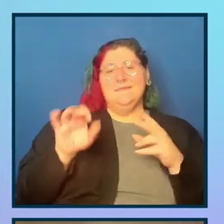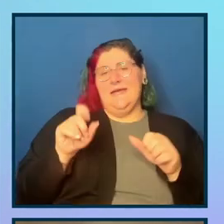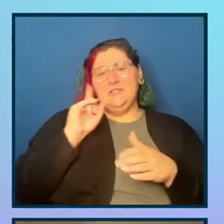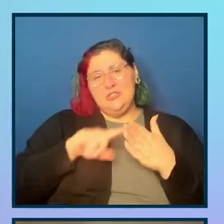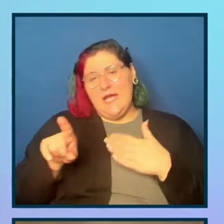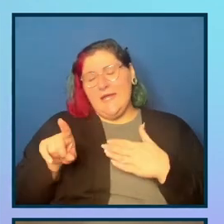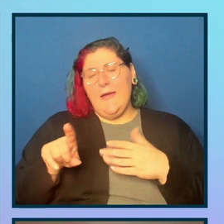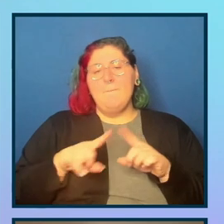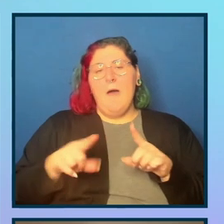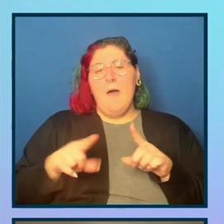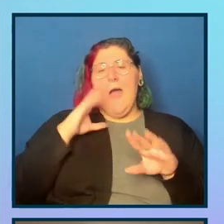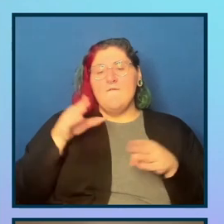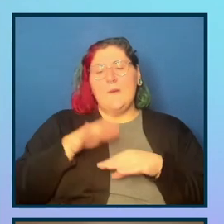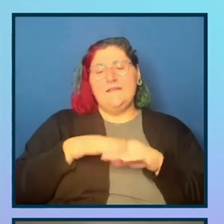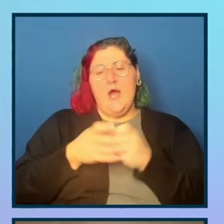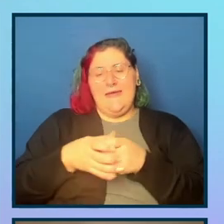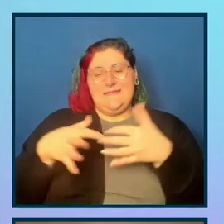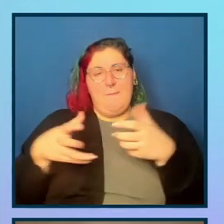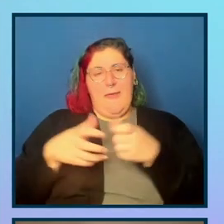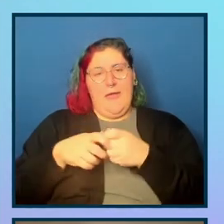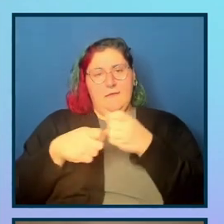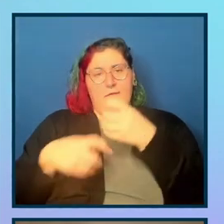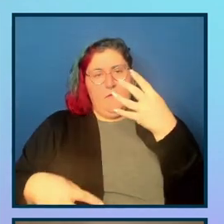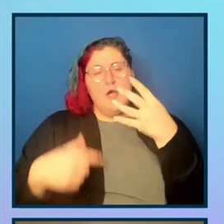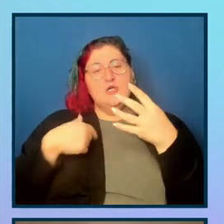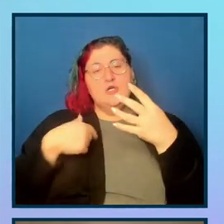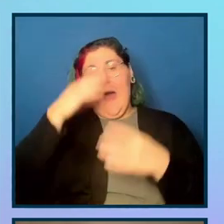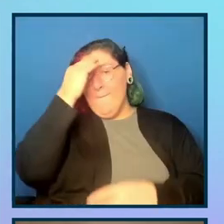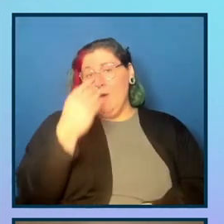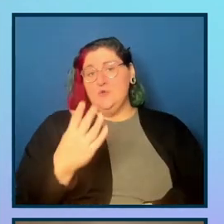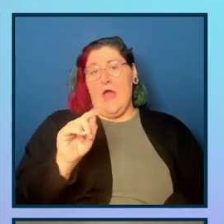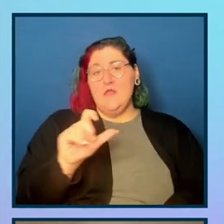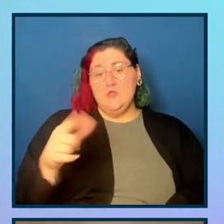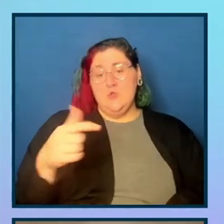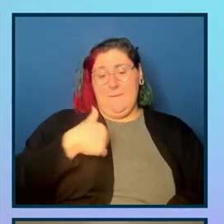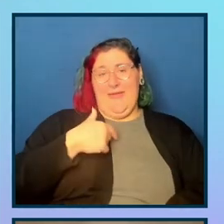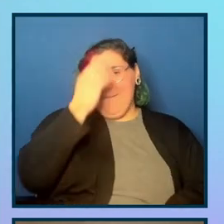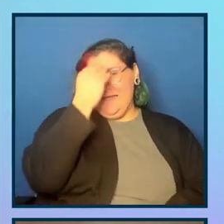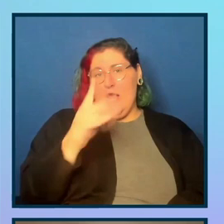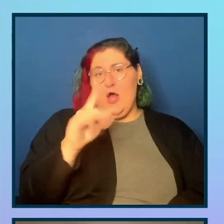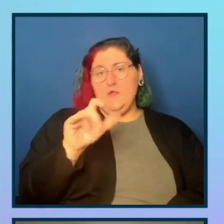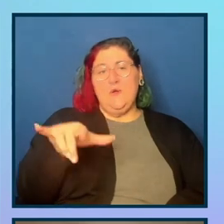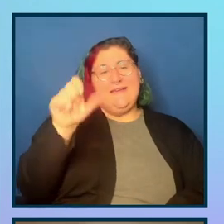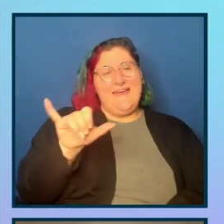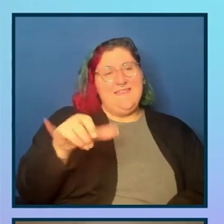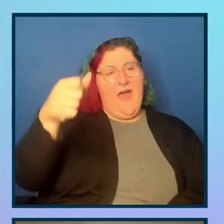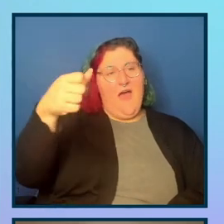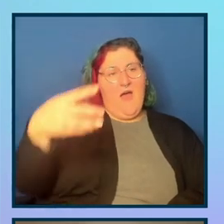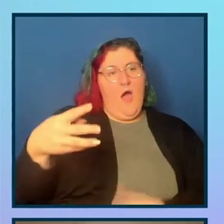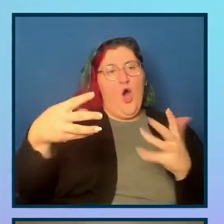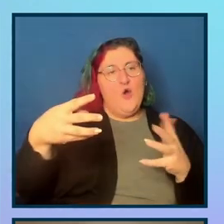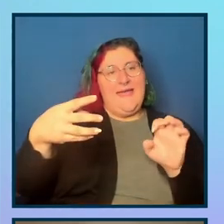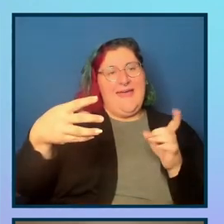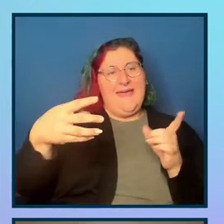right now, um, I'm going to inform the tool that, Hey, this, this button right now in the dom currently is expanded. Um, but I also, I'm not done